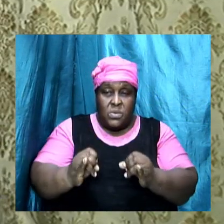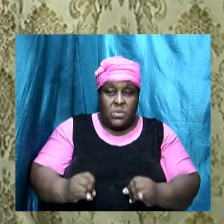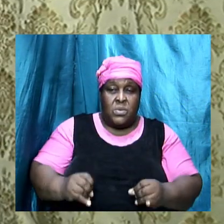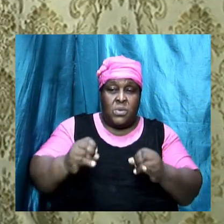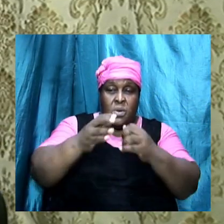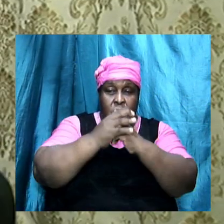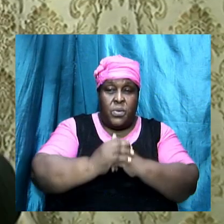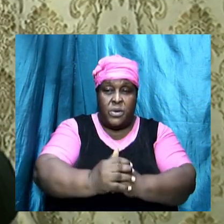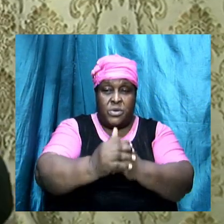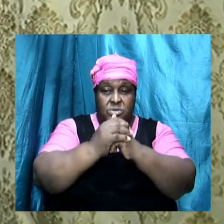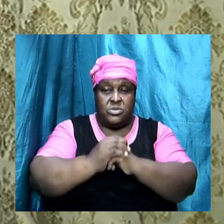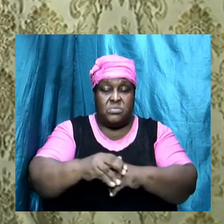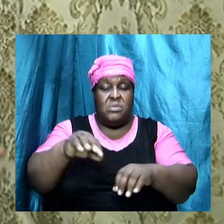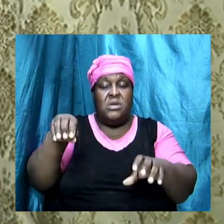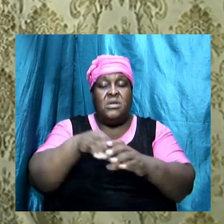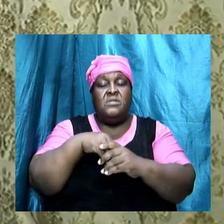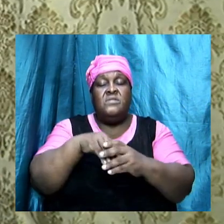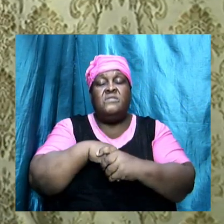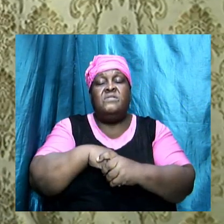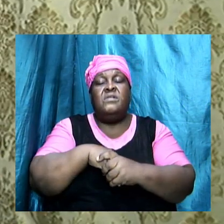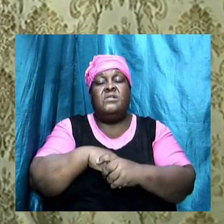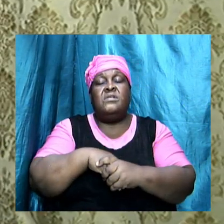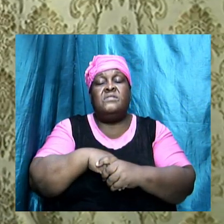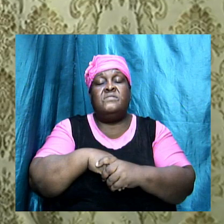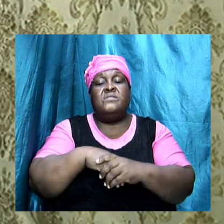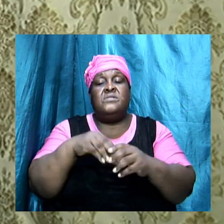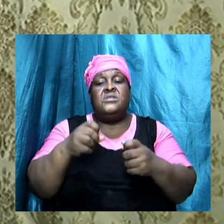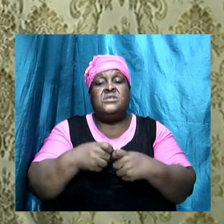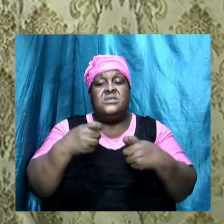in all kind of illicit sexual things